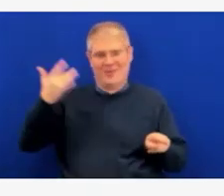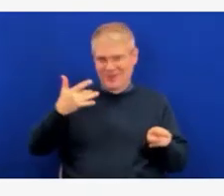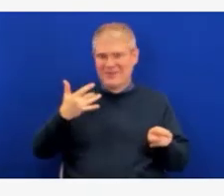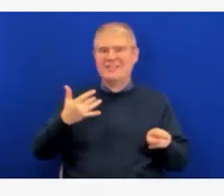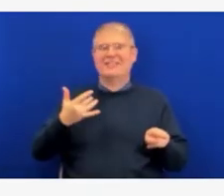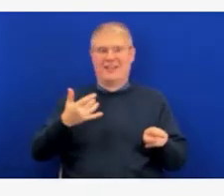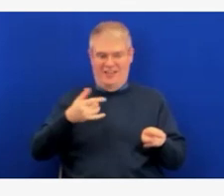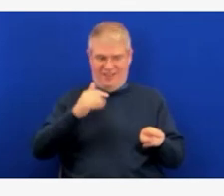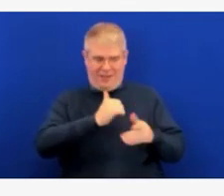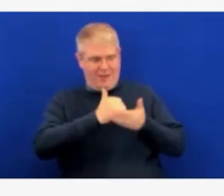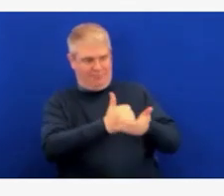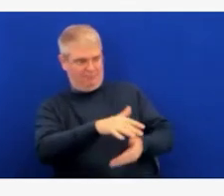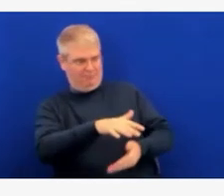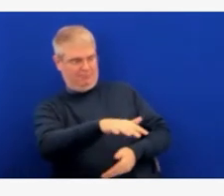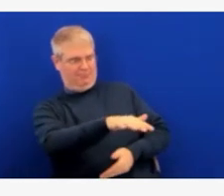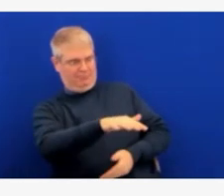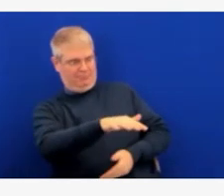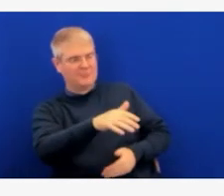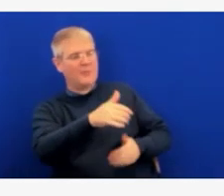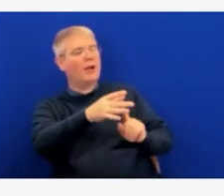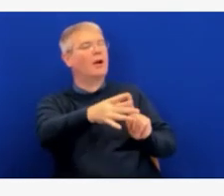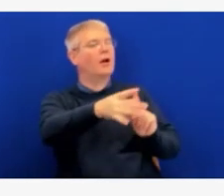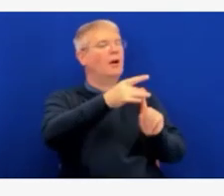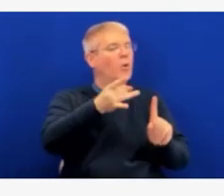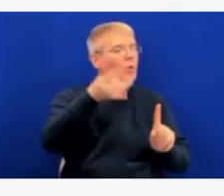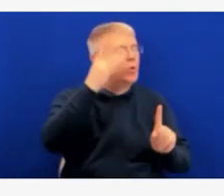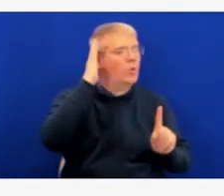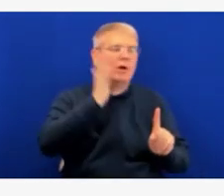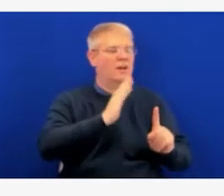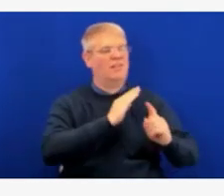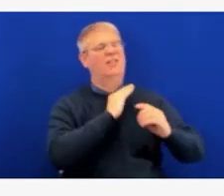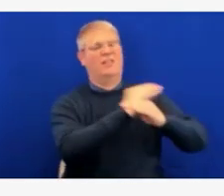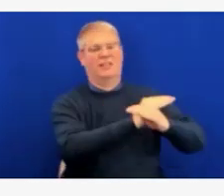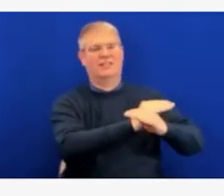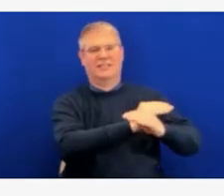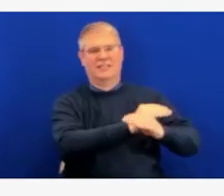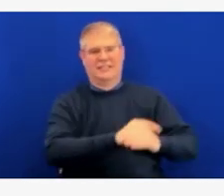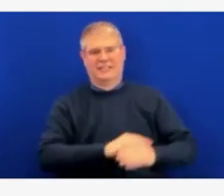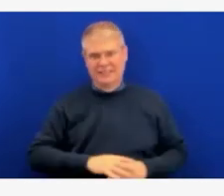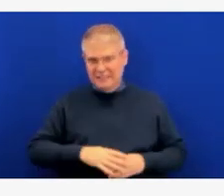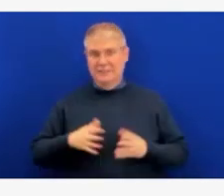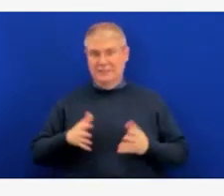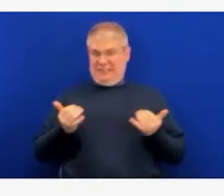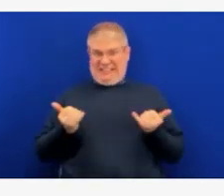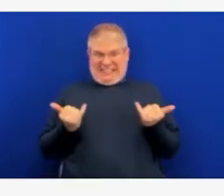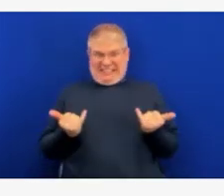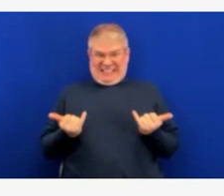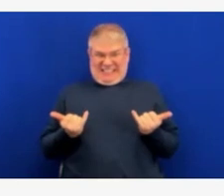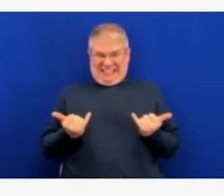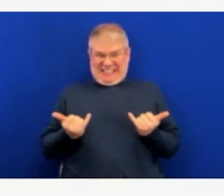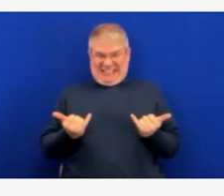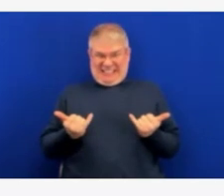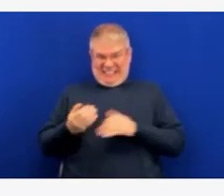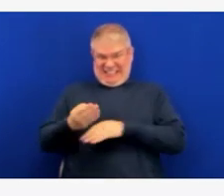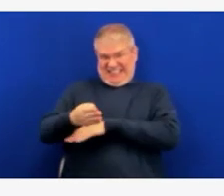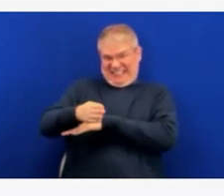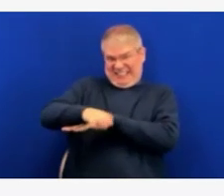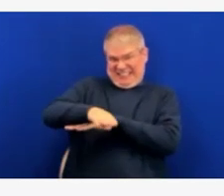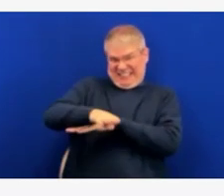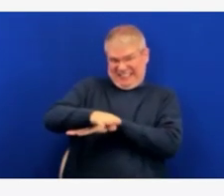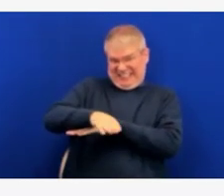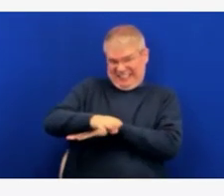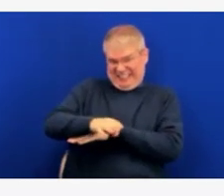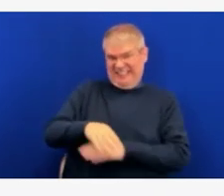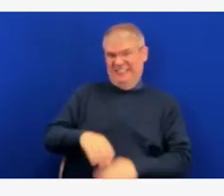anticipating either later this afternoon or evening that the CDC director, Dr. Rochelle Walensky, will make